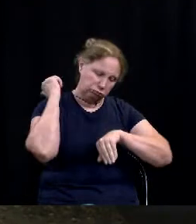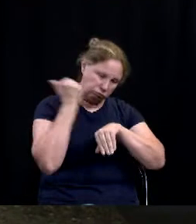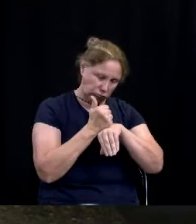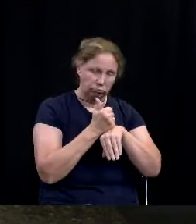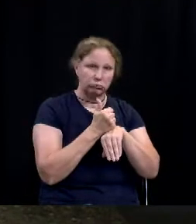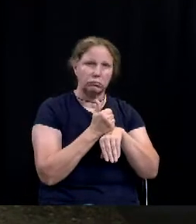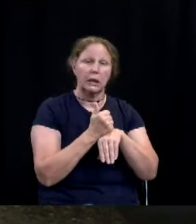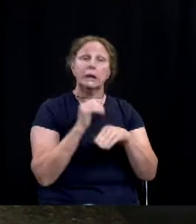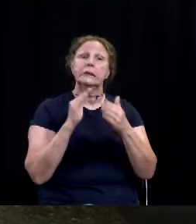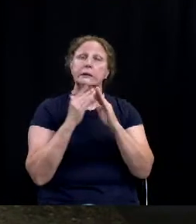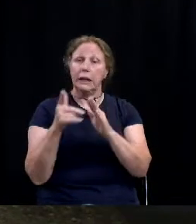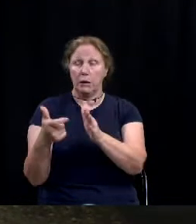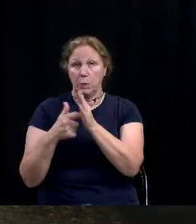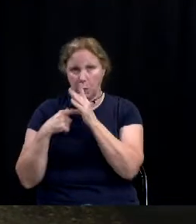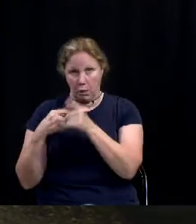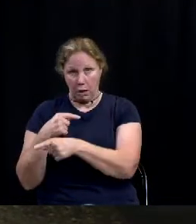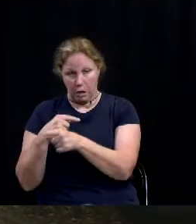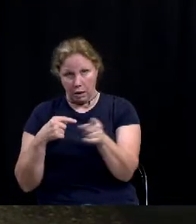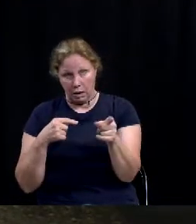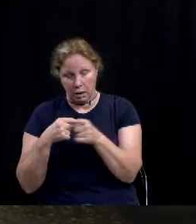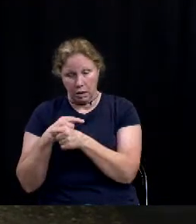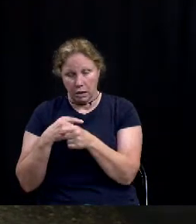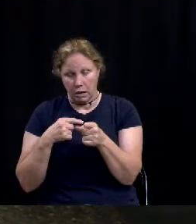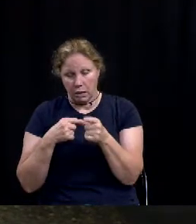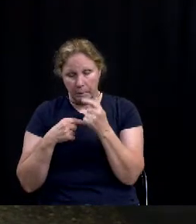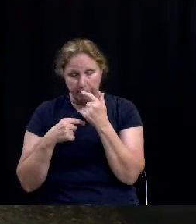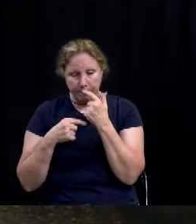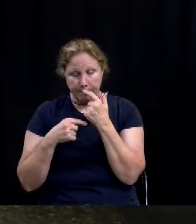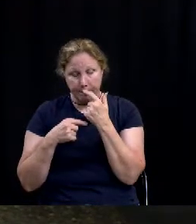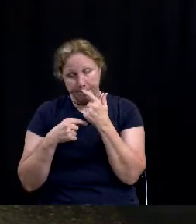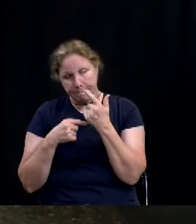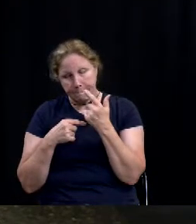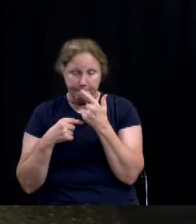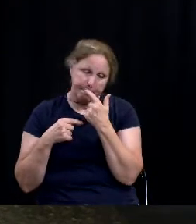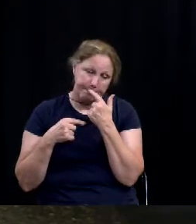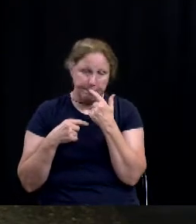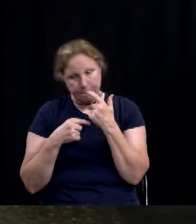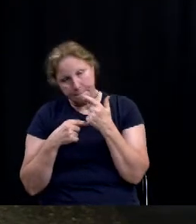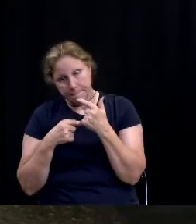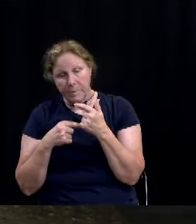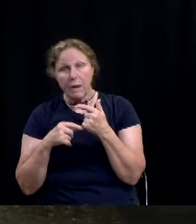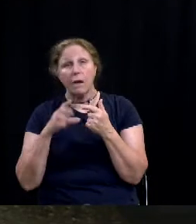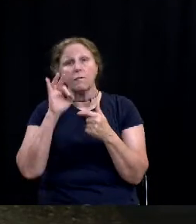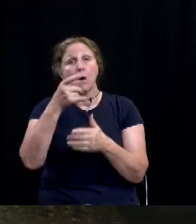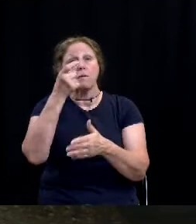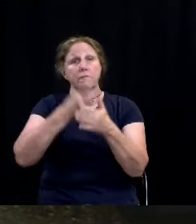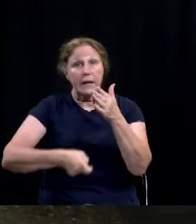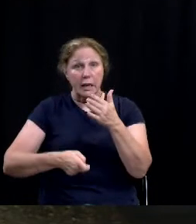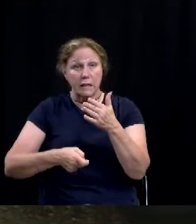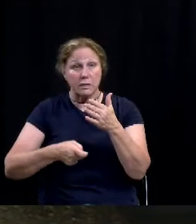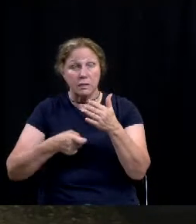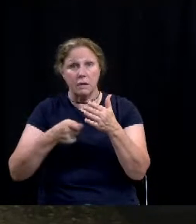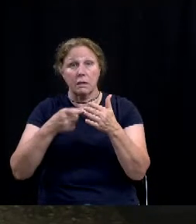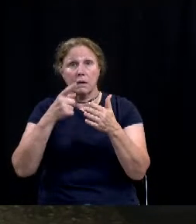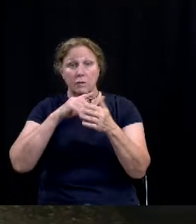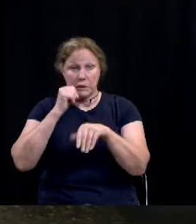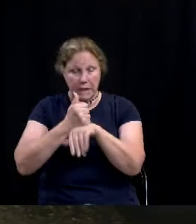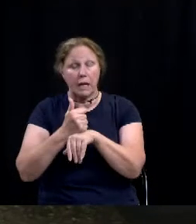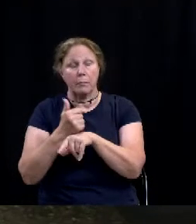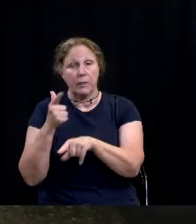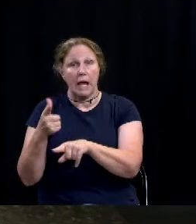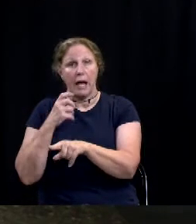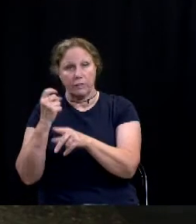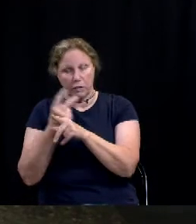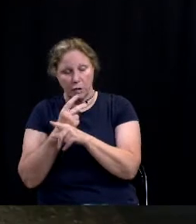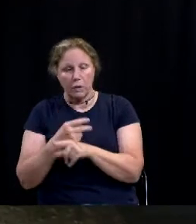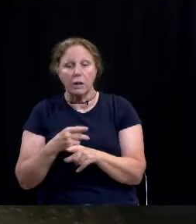through to assess impact fees, and as y'all know, and as the city